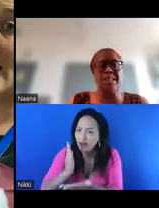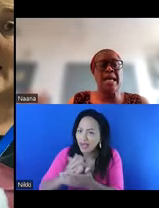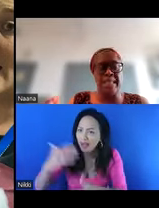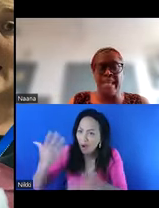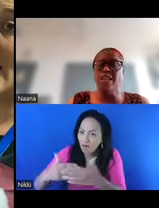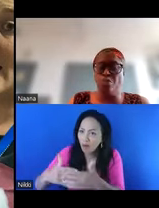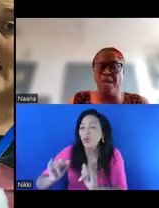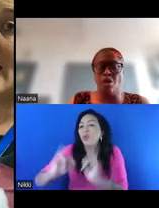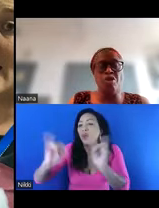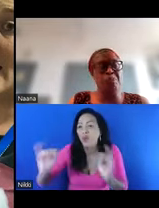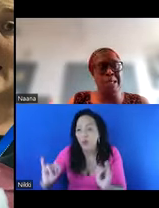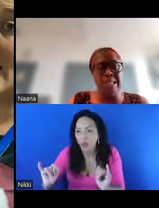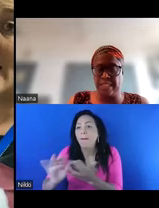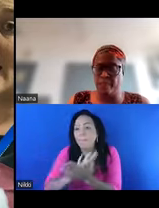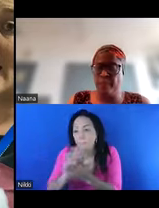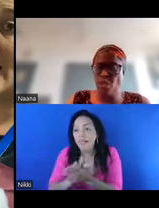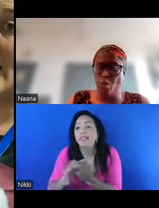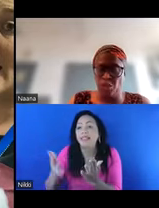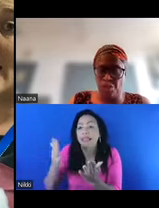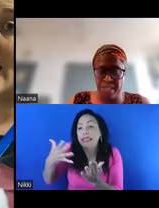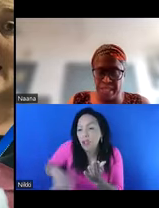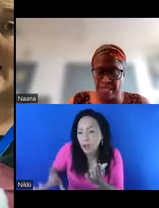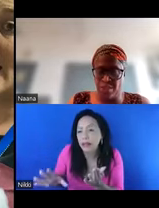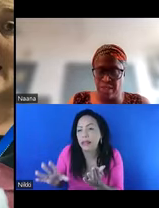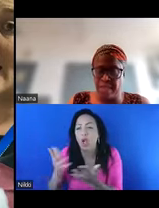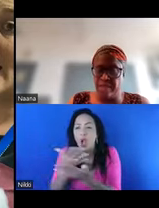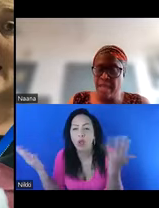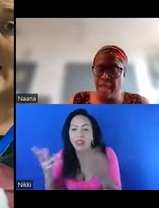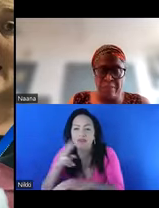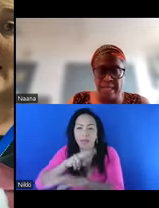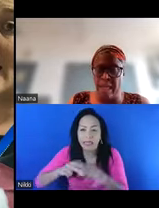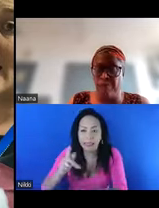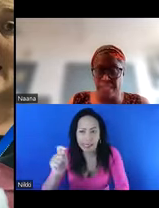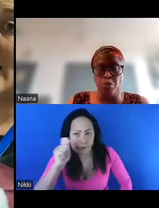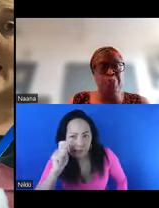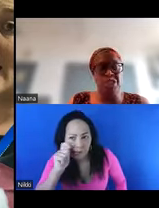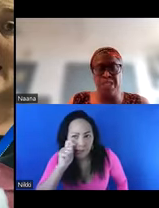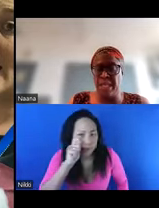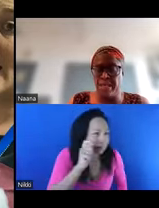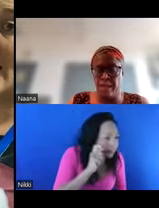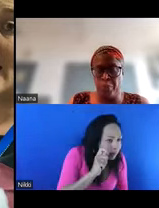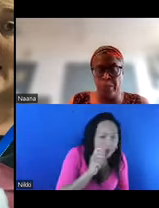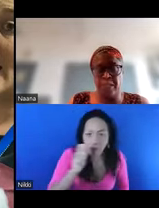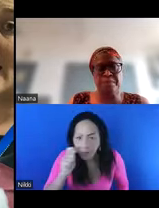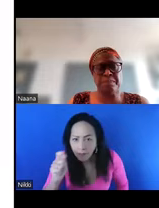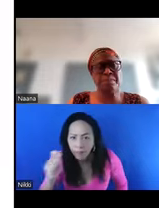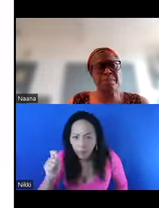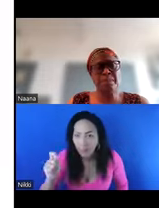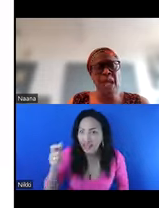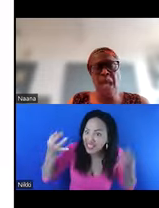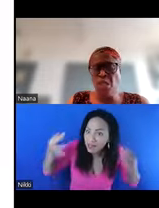so dangerous that there needs to be a lot of policing to ensure that it's actually done and mainly visible policing at the airports.